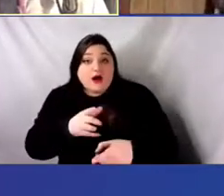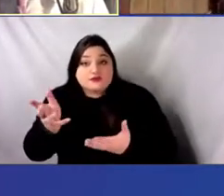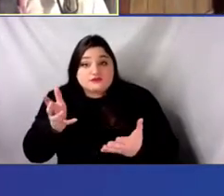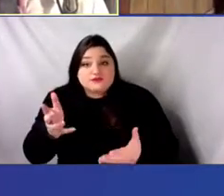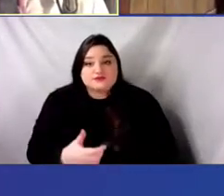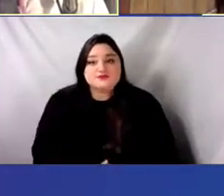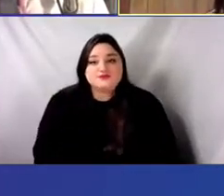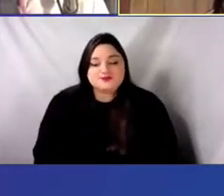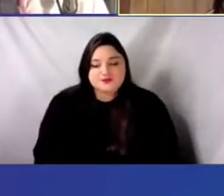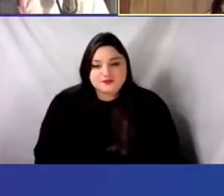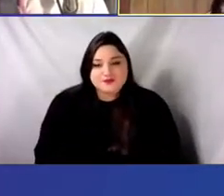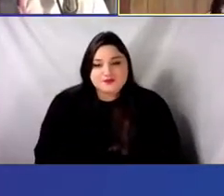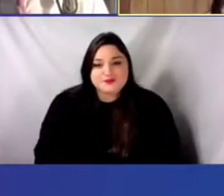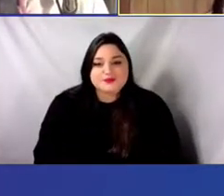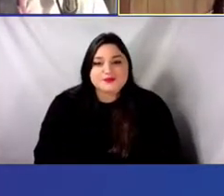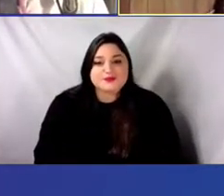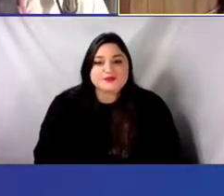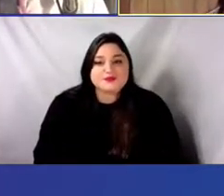Sure. Uh,